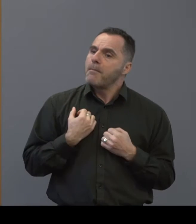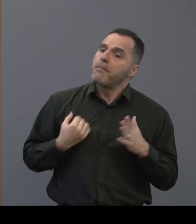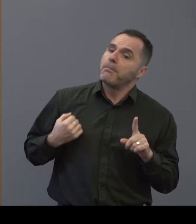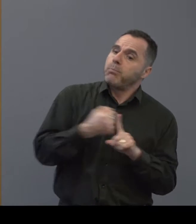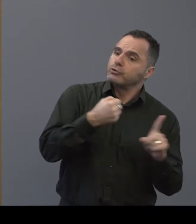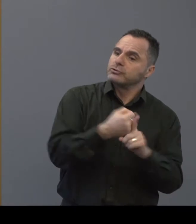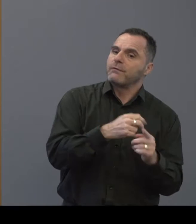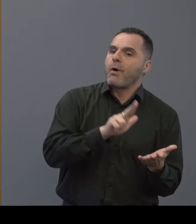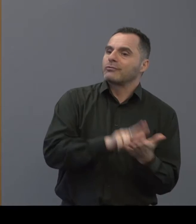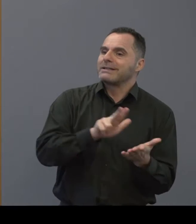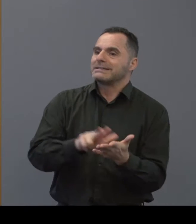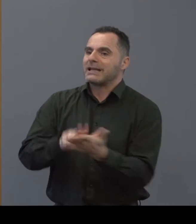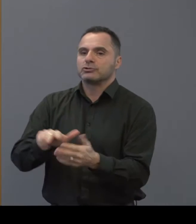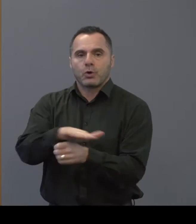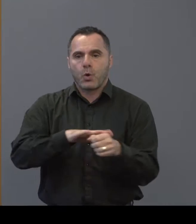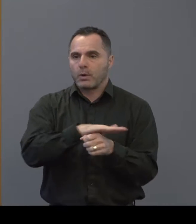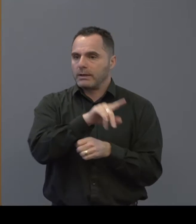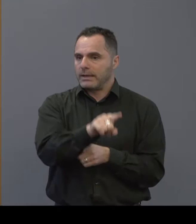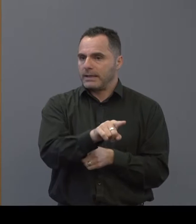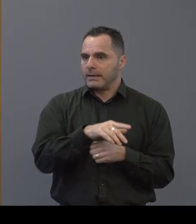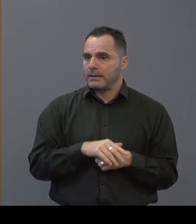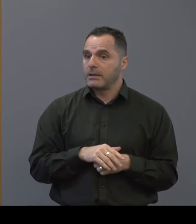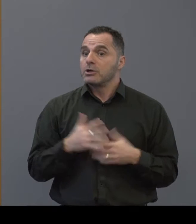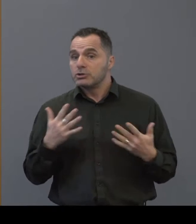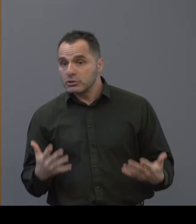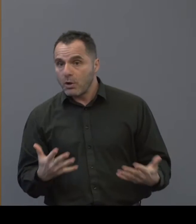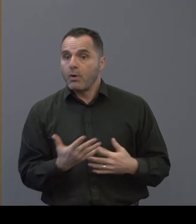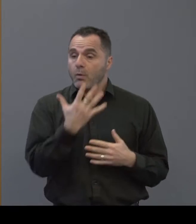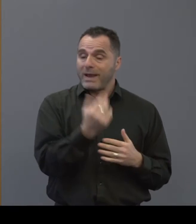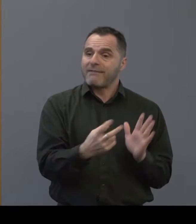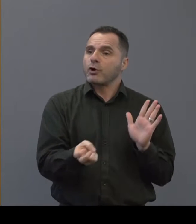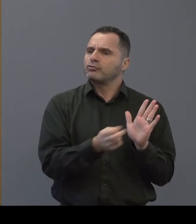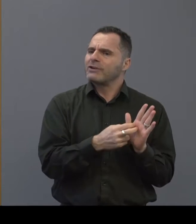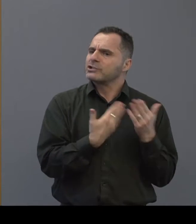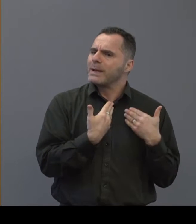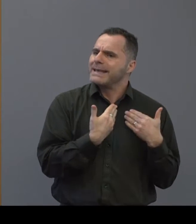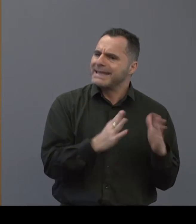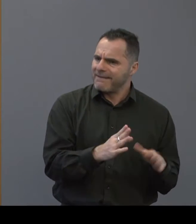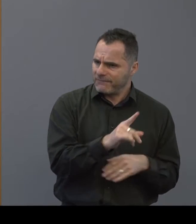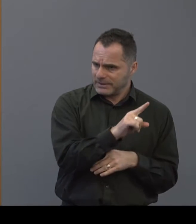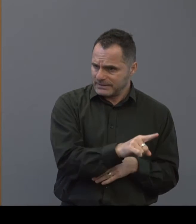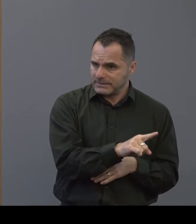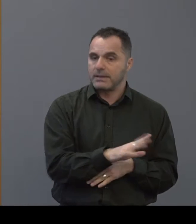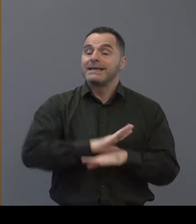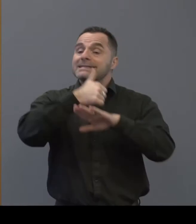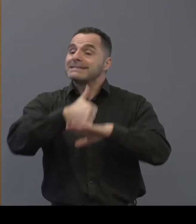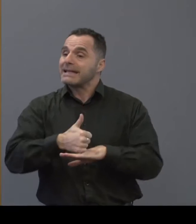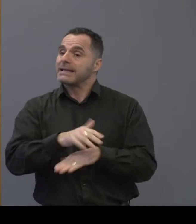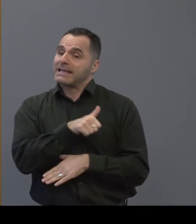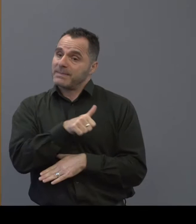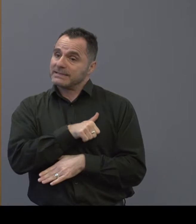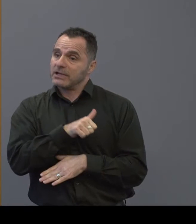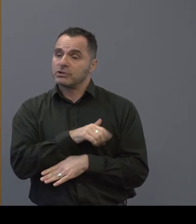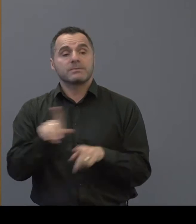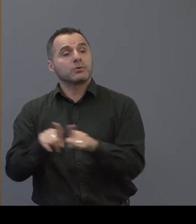so again i think there there's there's this it's threefold there's where we've got contractual levers it's where we set the expectation but also it's